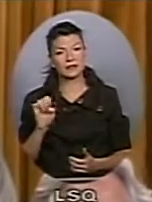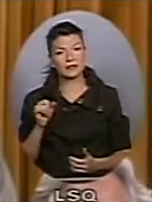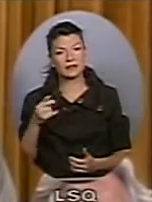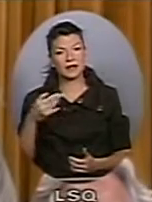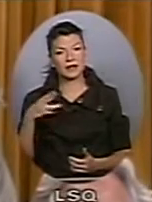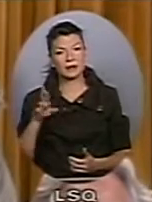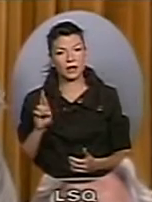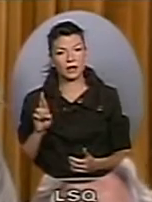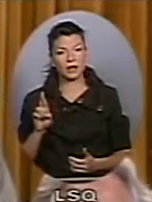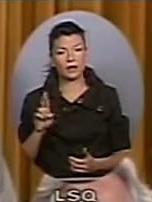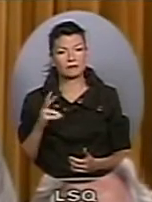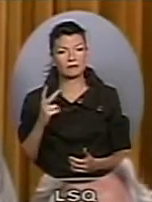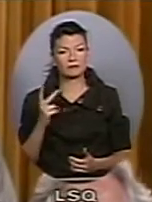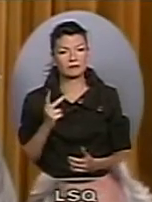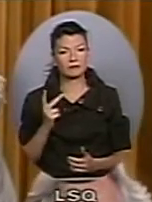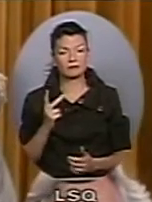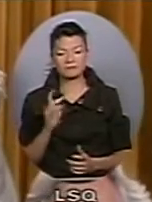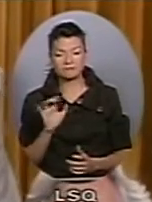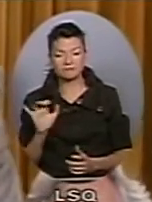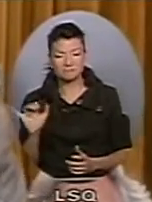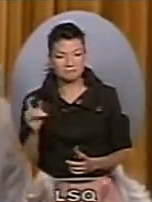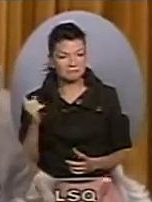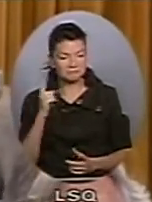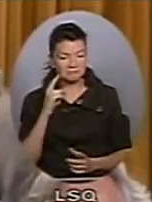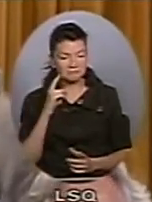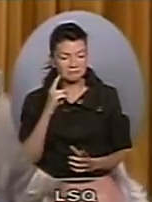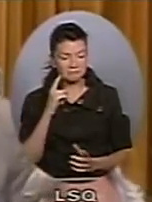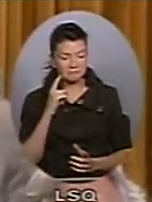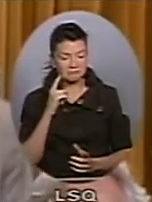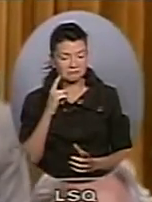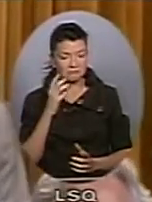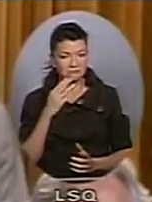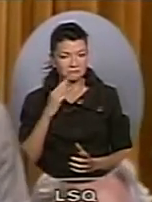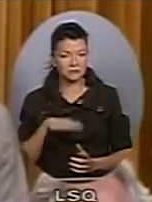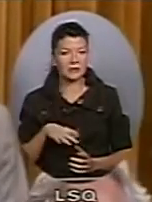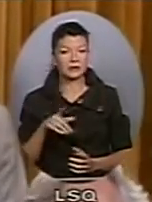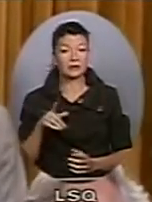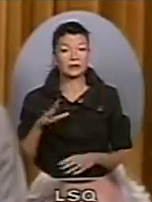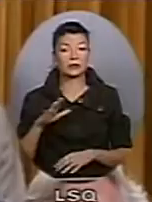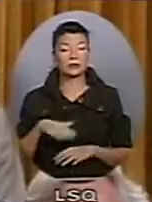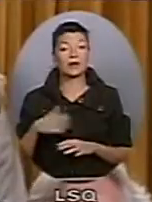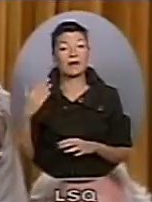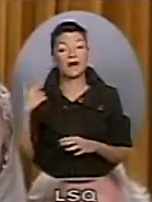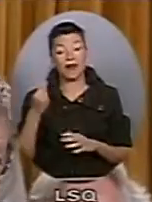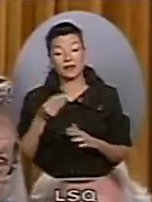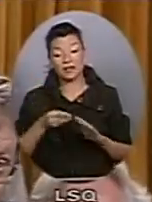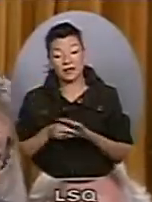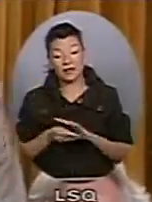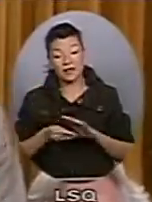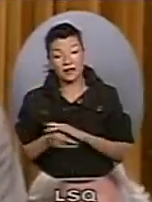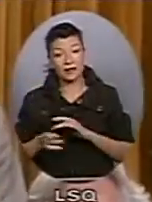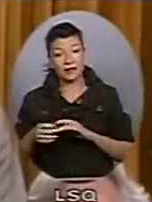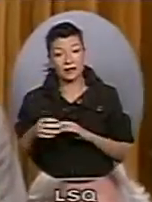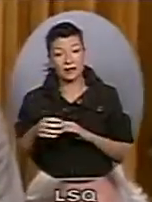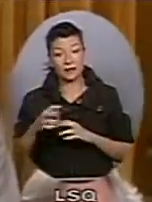We will survive. So, is this the new Conservative yardstick for measuring accountability? Survival?